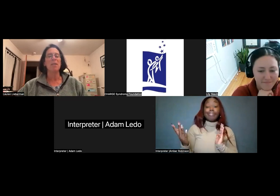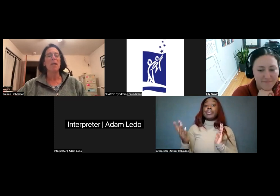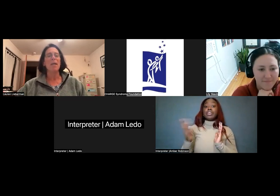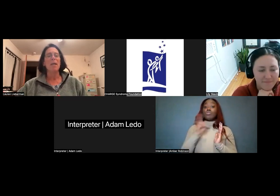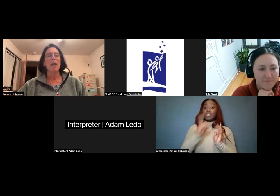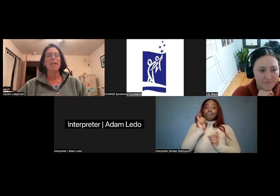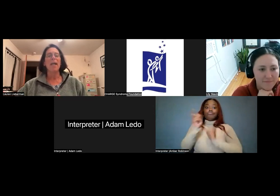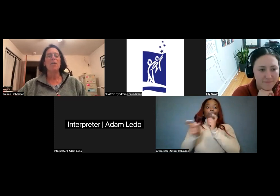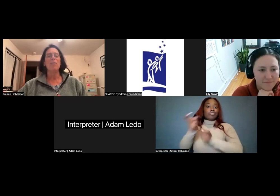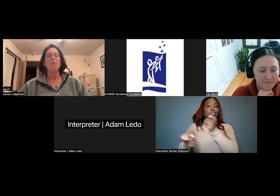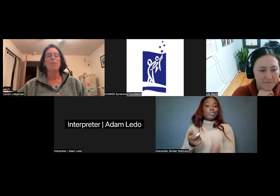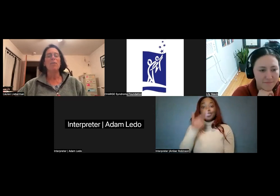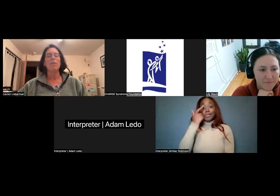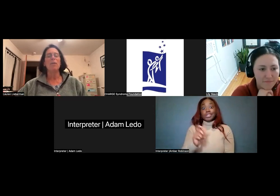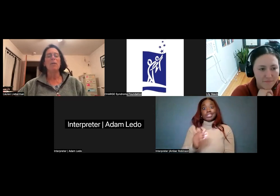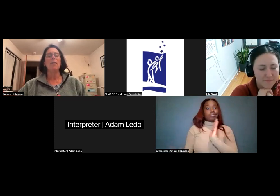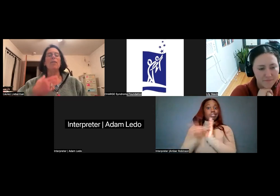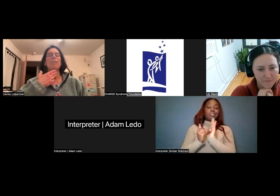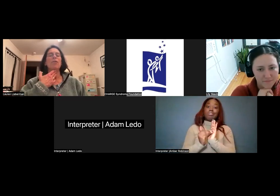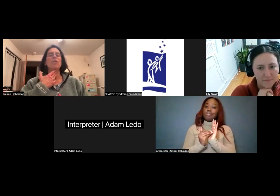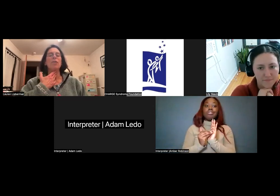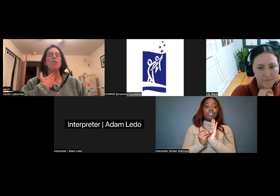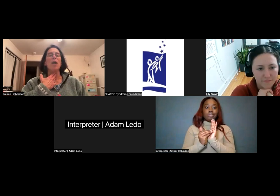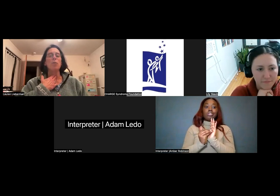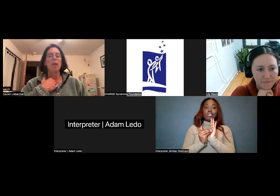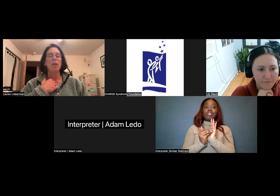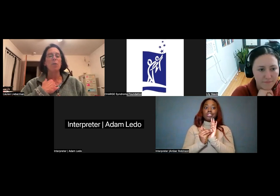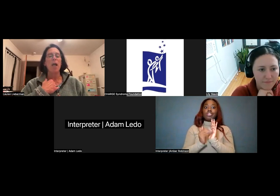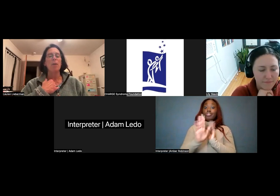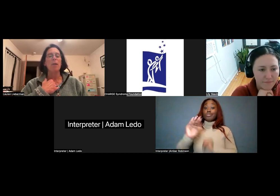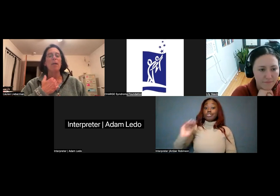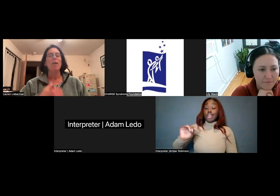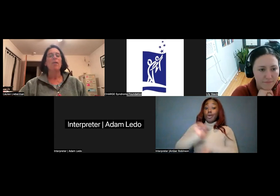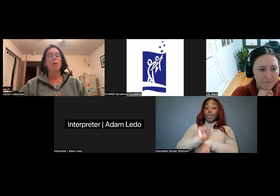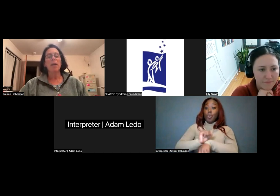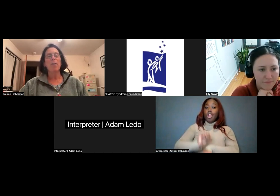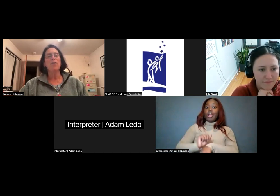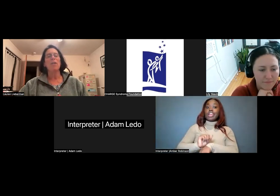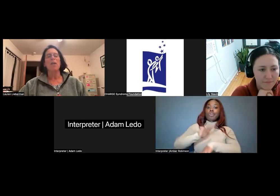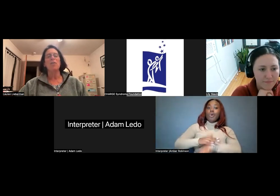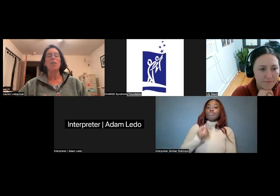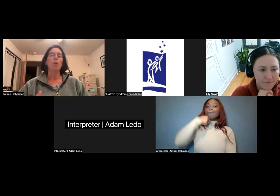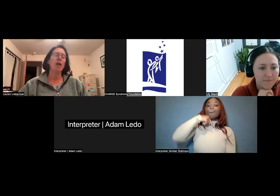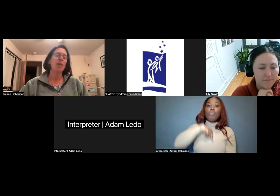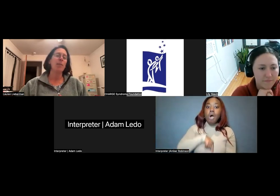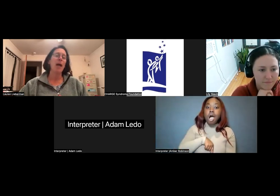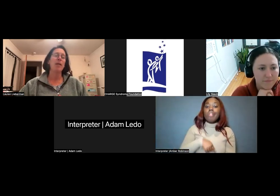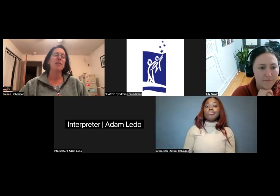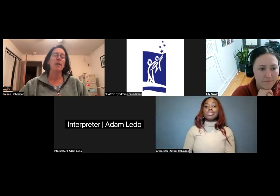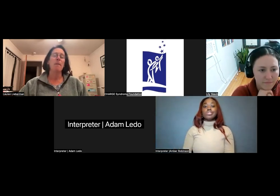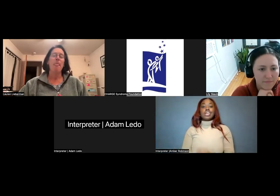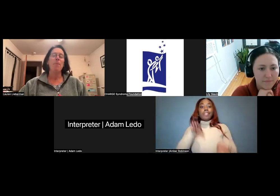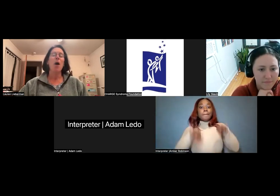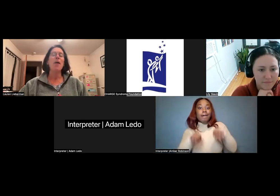because, again, you know, you you're if your child's working on swallowing, they're working on their digestion, they're working on their